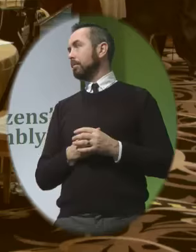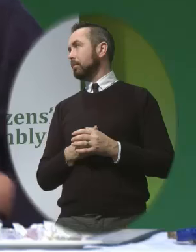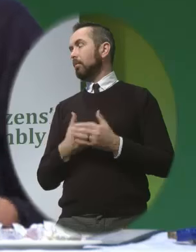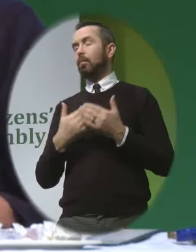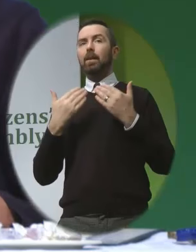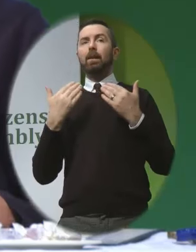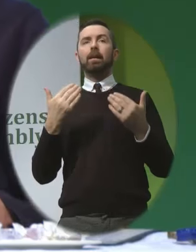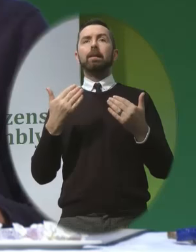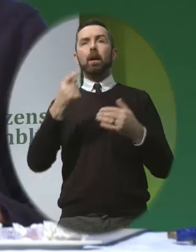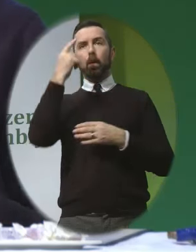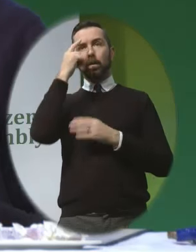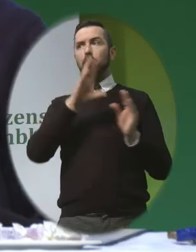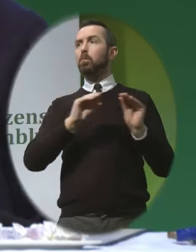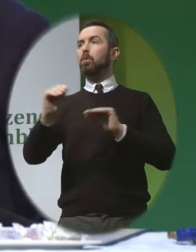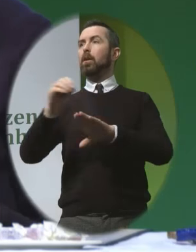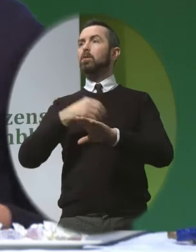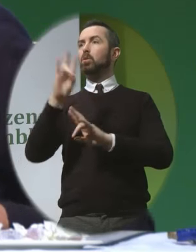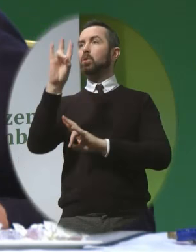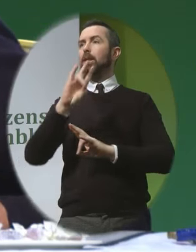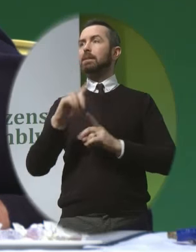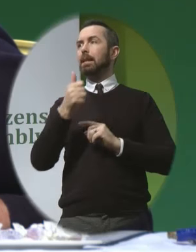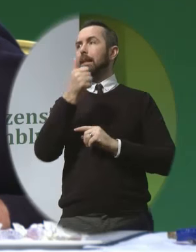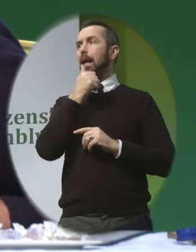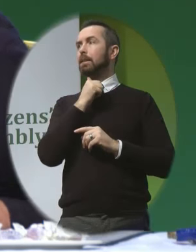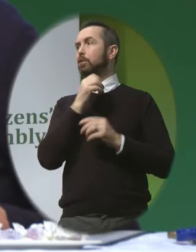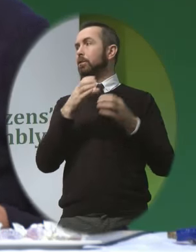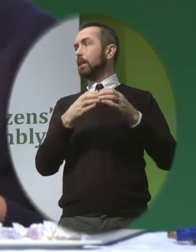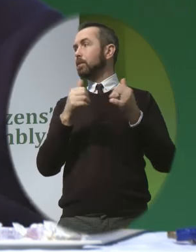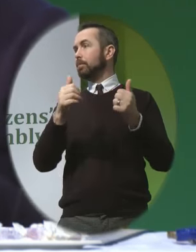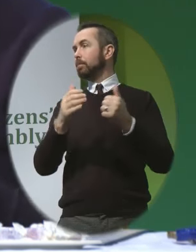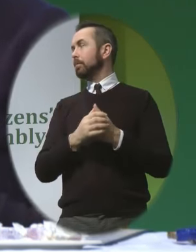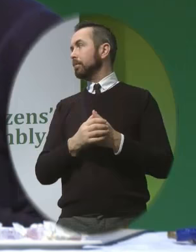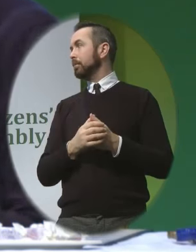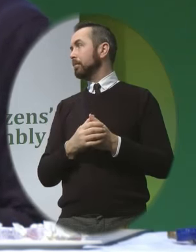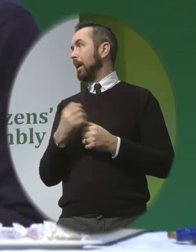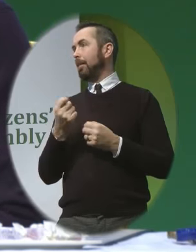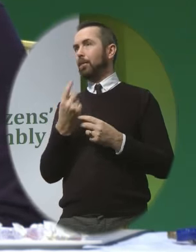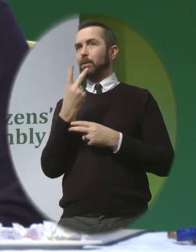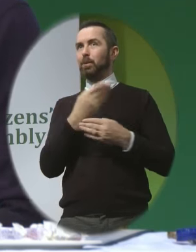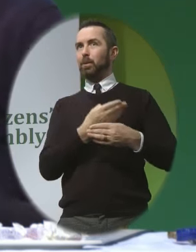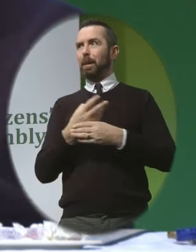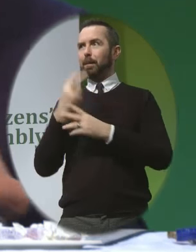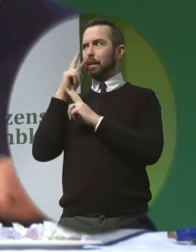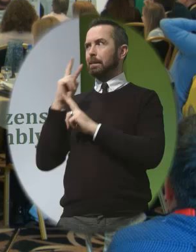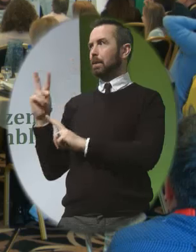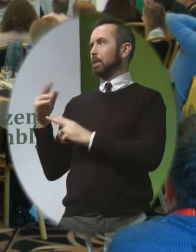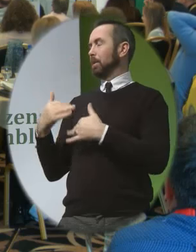Now we go on to the questions and answers session And we have, we have two babies I see